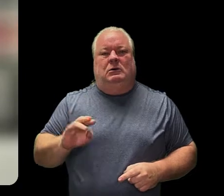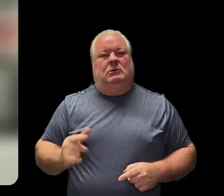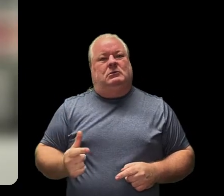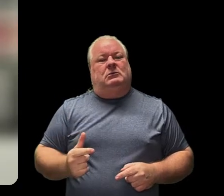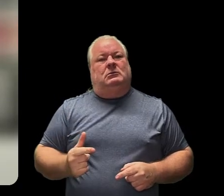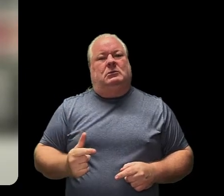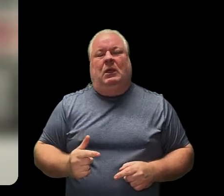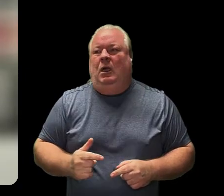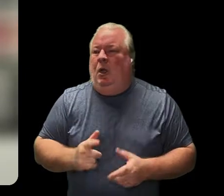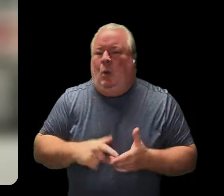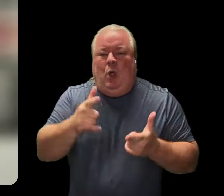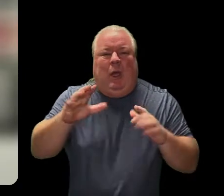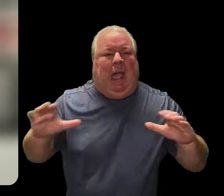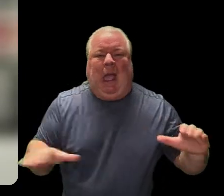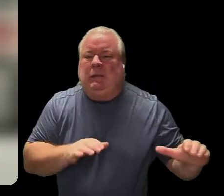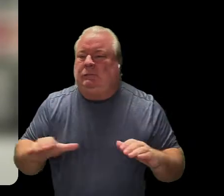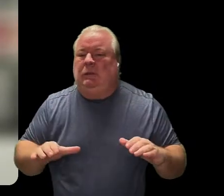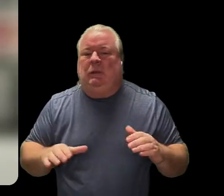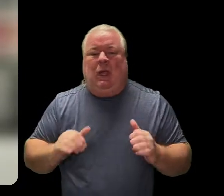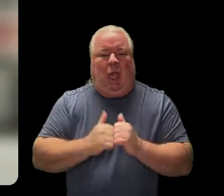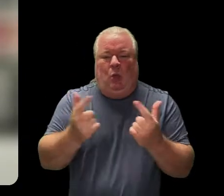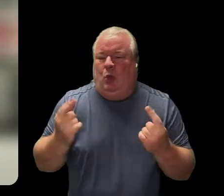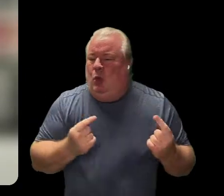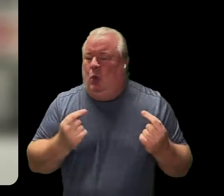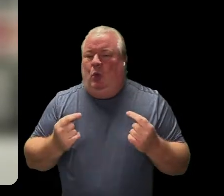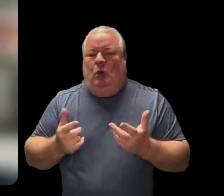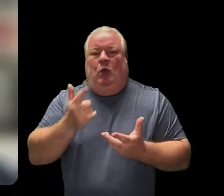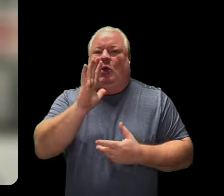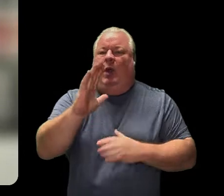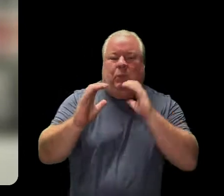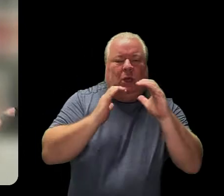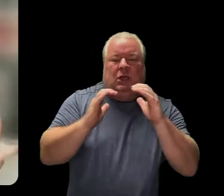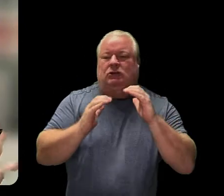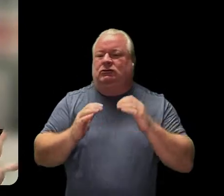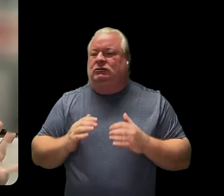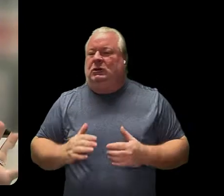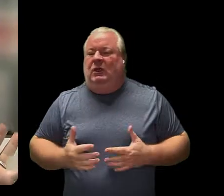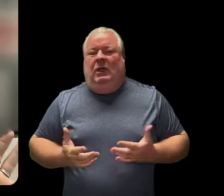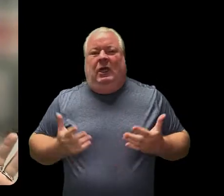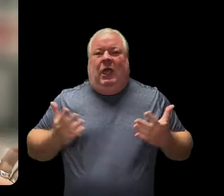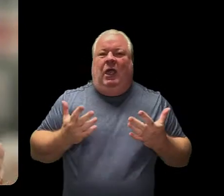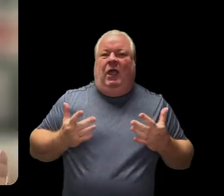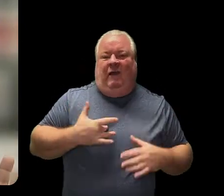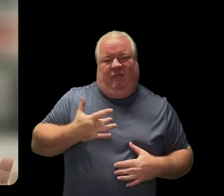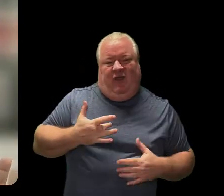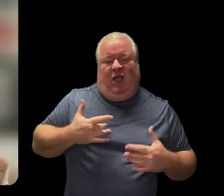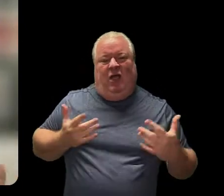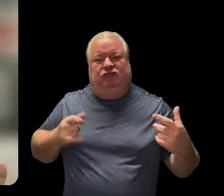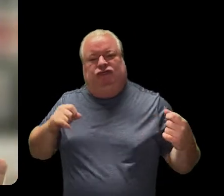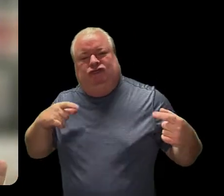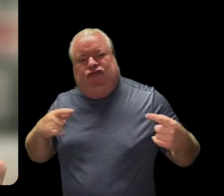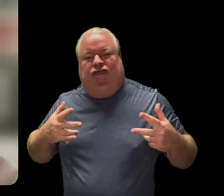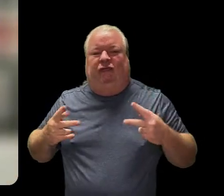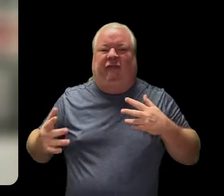school. It's what you say at school. It's the vibe that we have here at Raymond